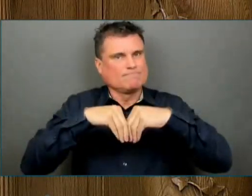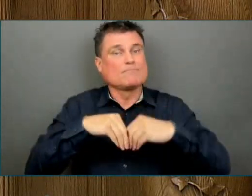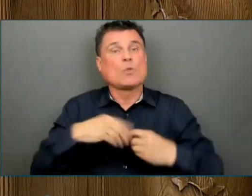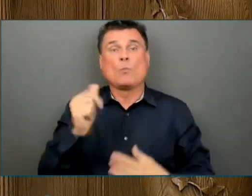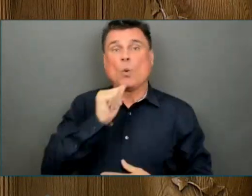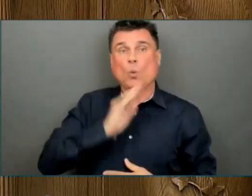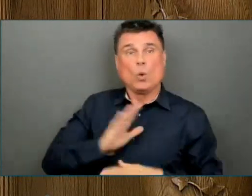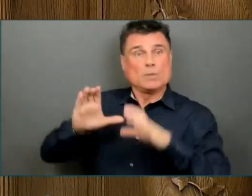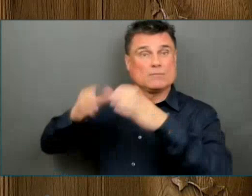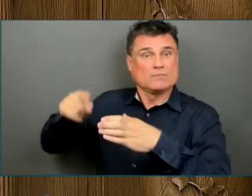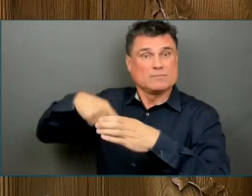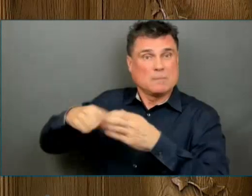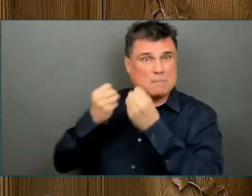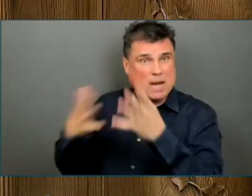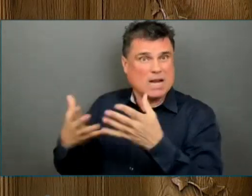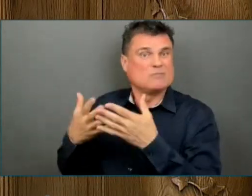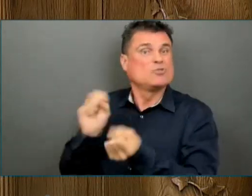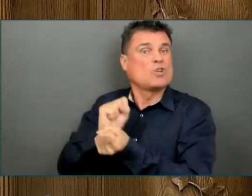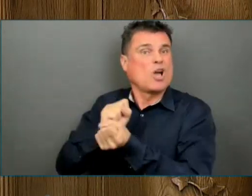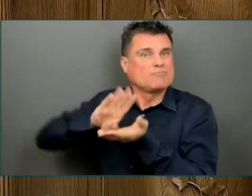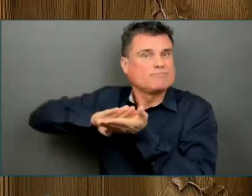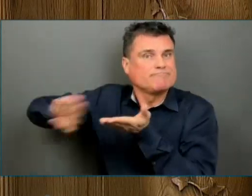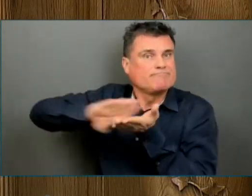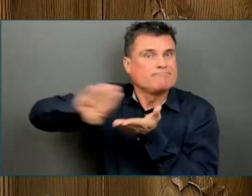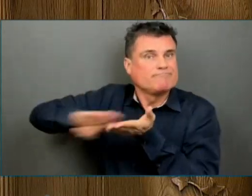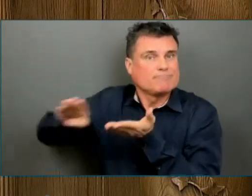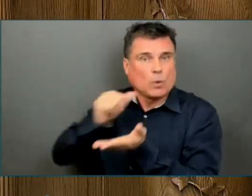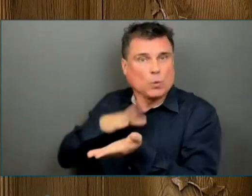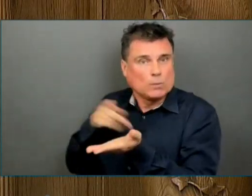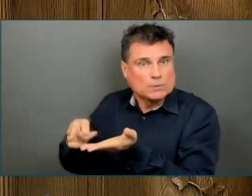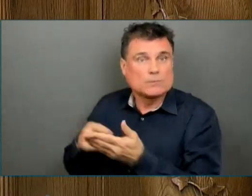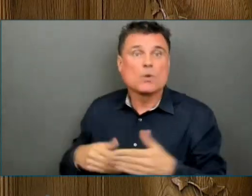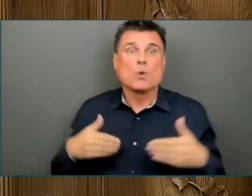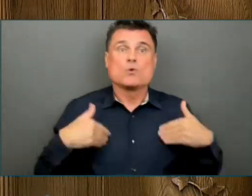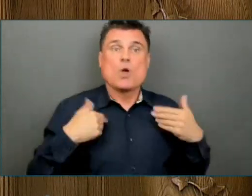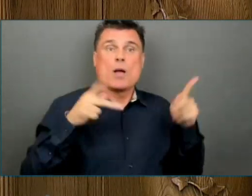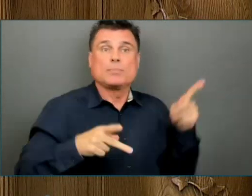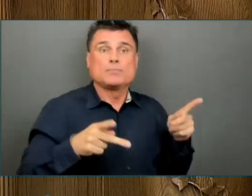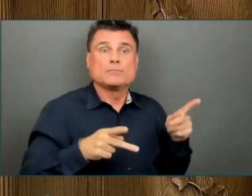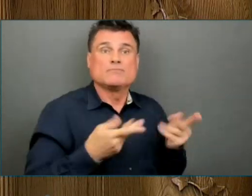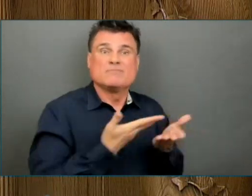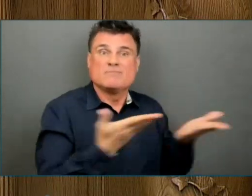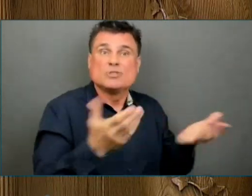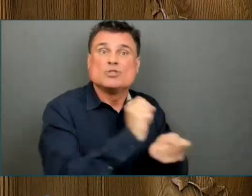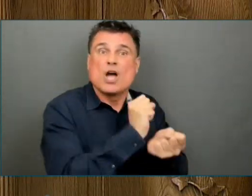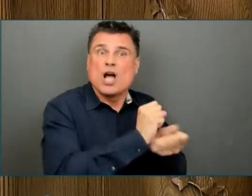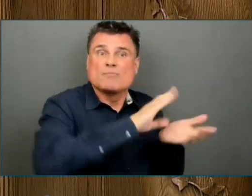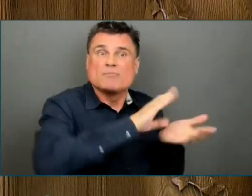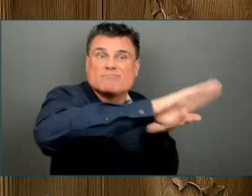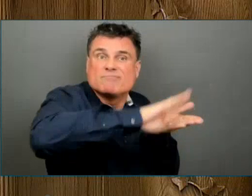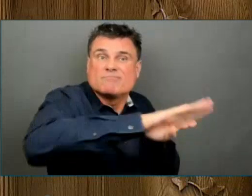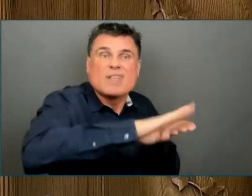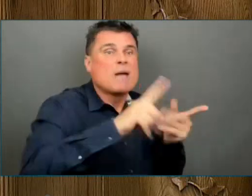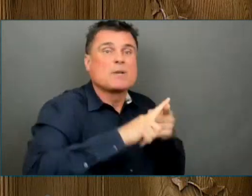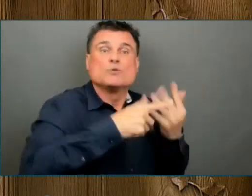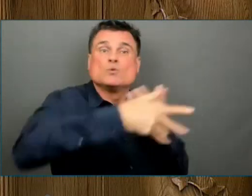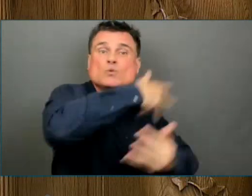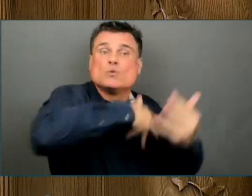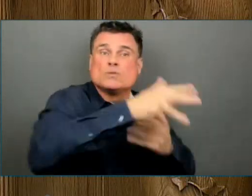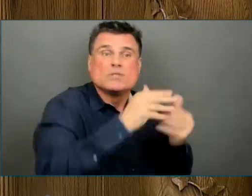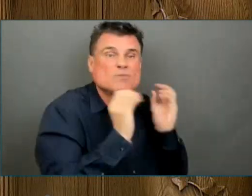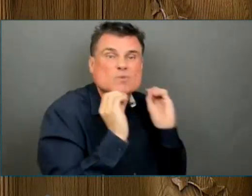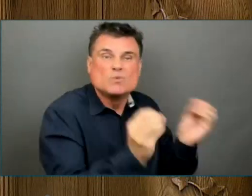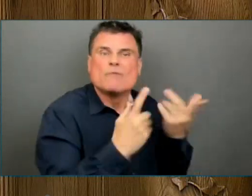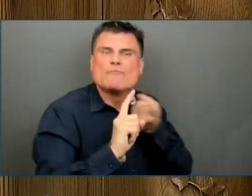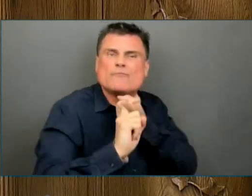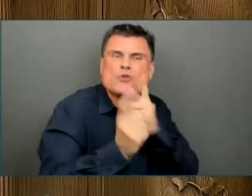and vital social connections. Indigenous peoples, black people, people of colour, as well as those working